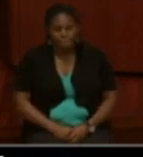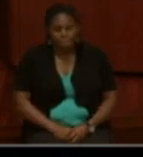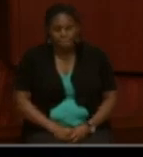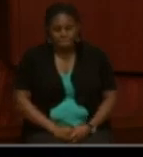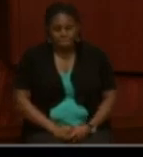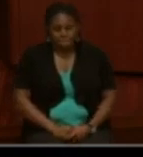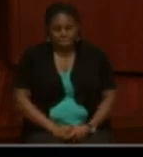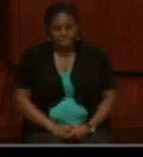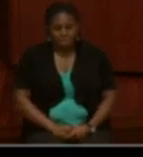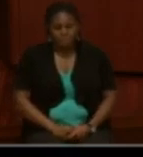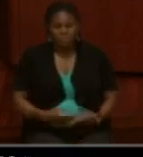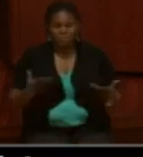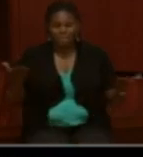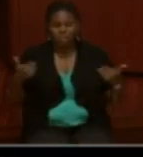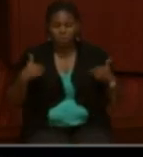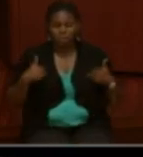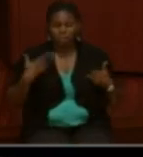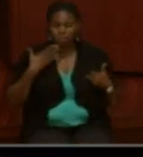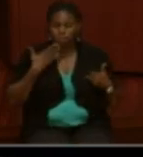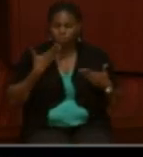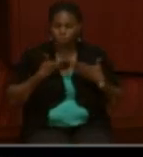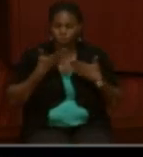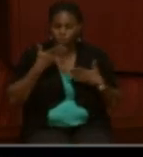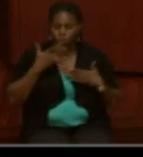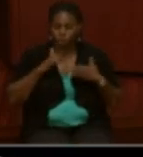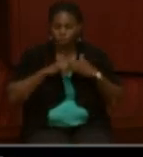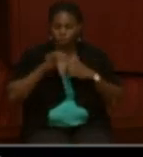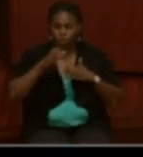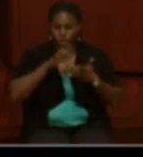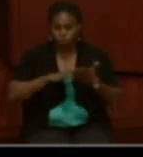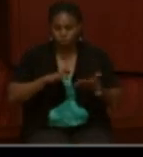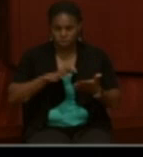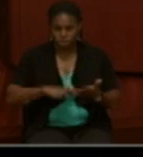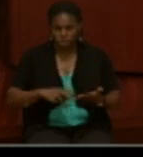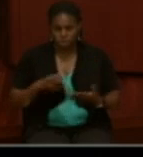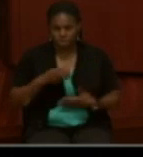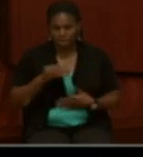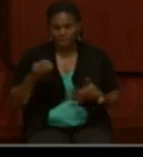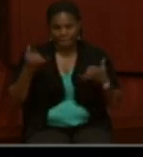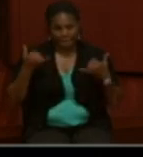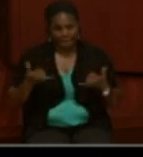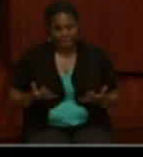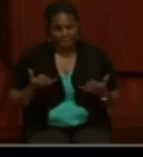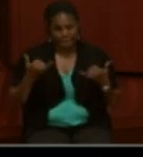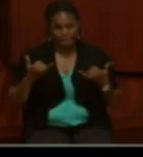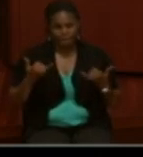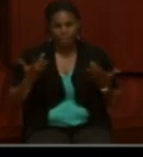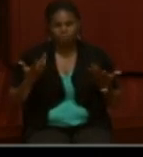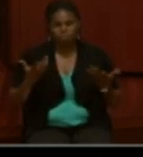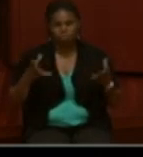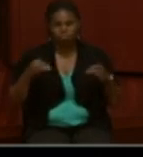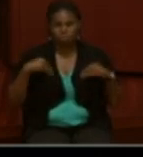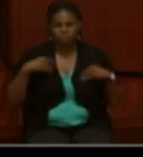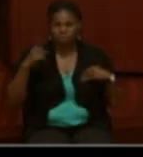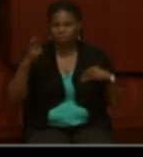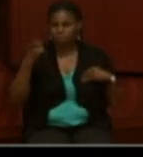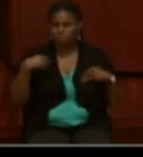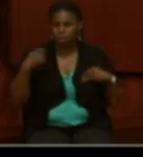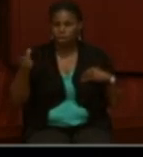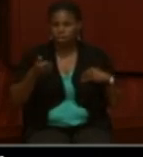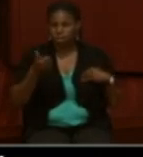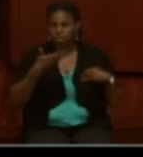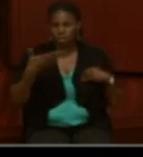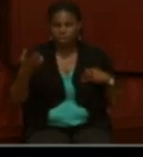So that's what I had. So good luck with your research. And now we will be taking questions. Are there any questions?